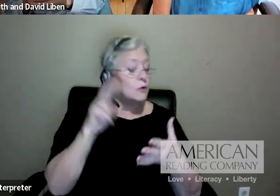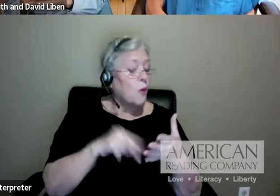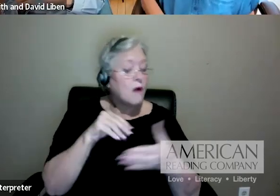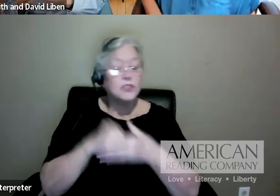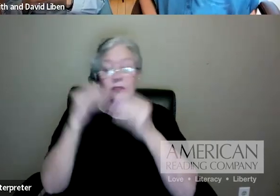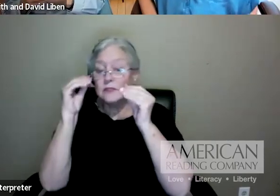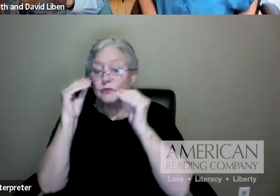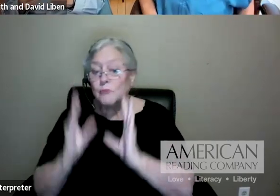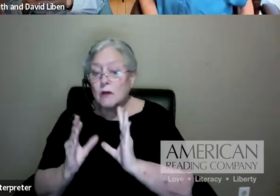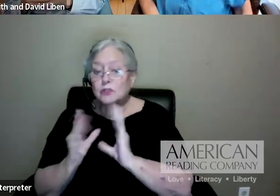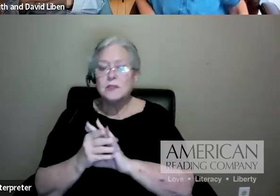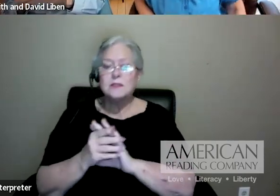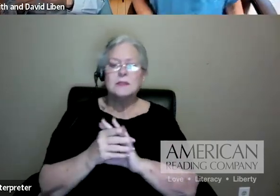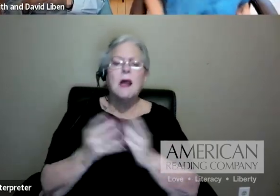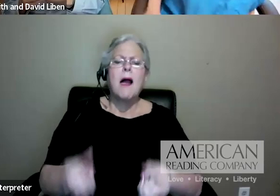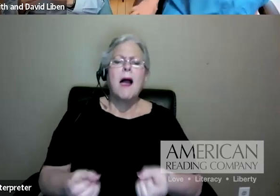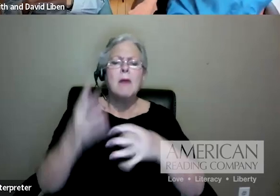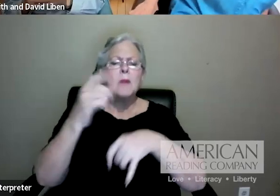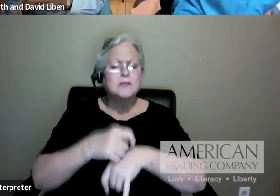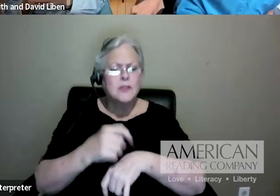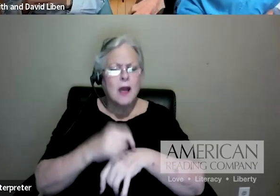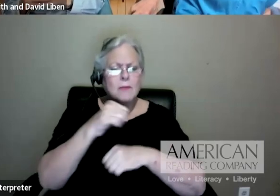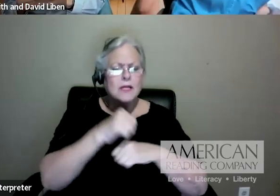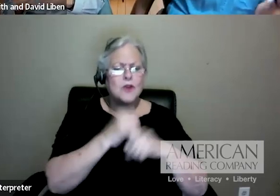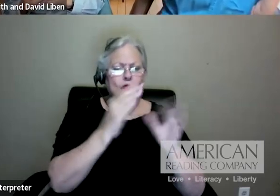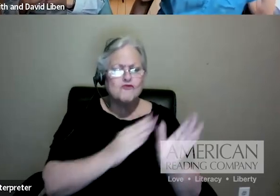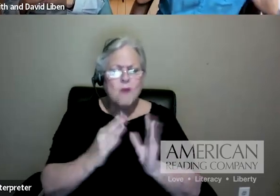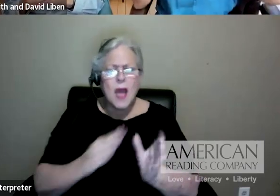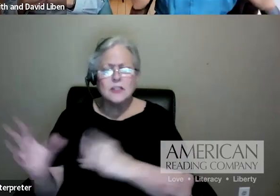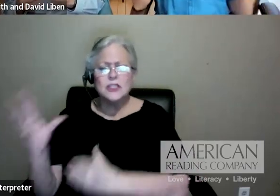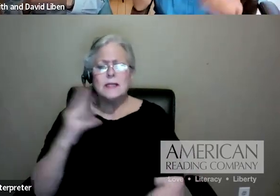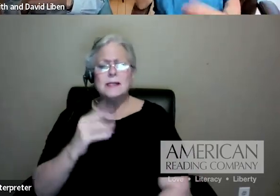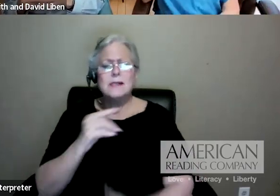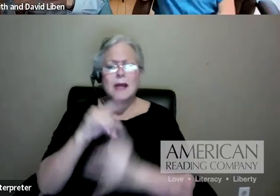and standards instruction versus really engaging knowledge building.